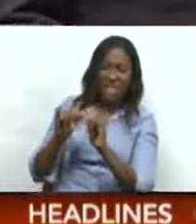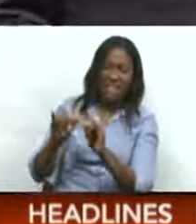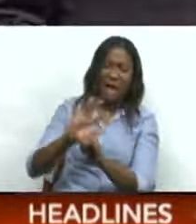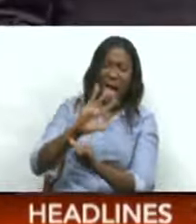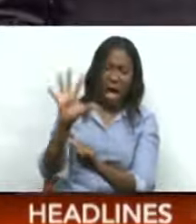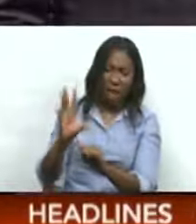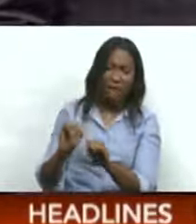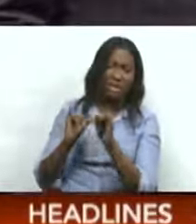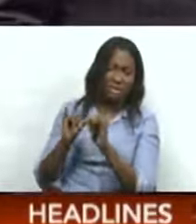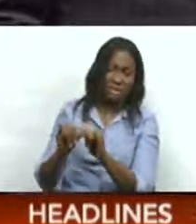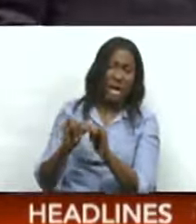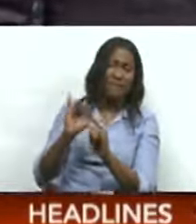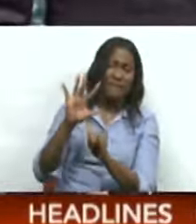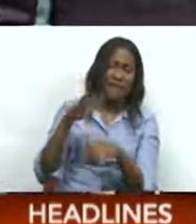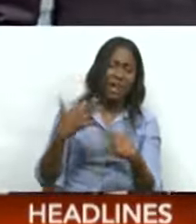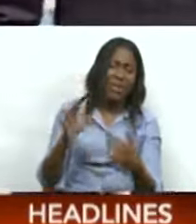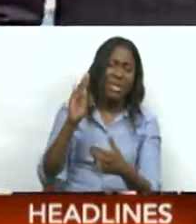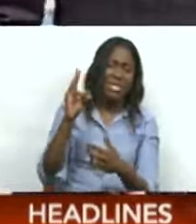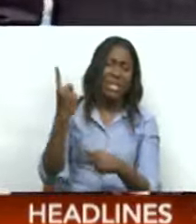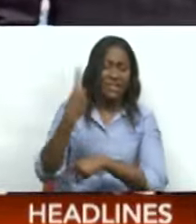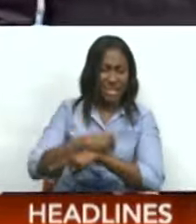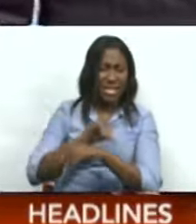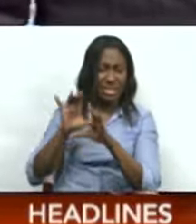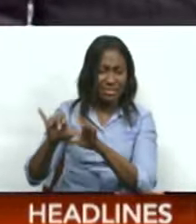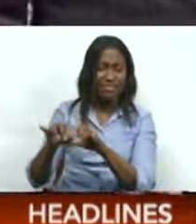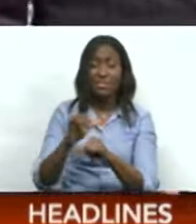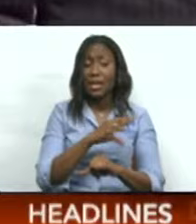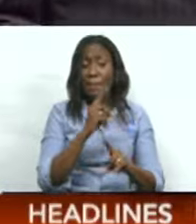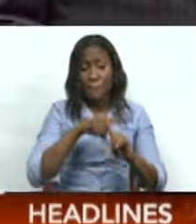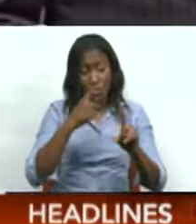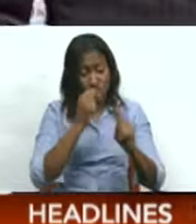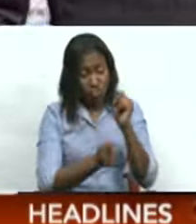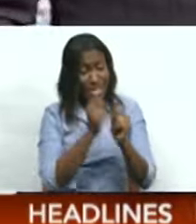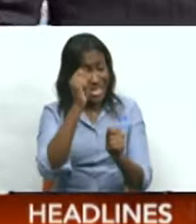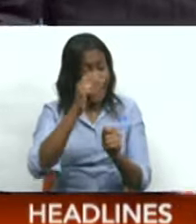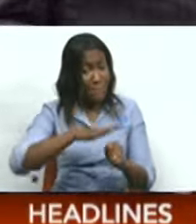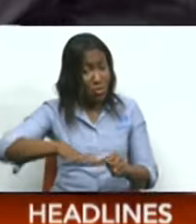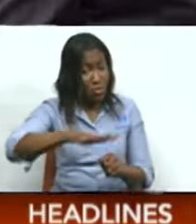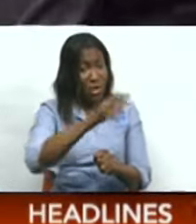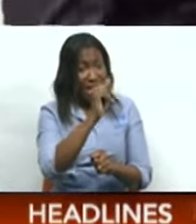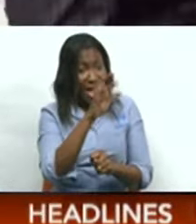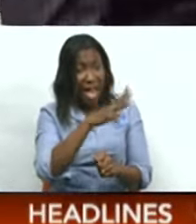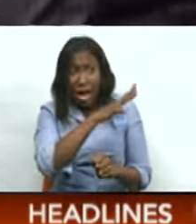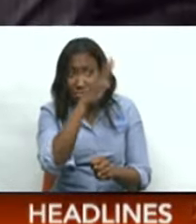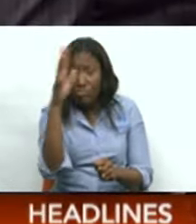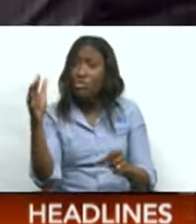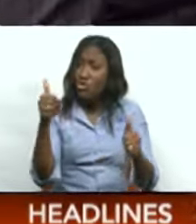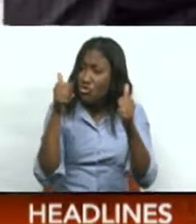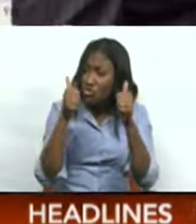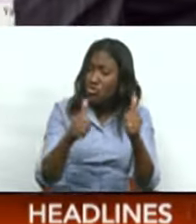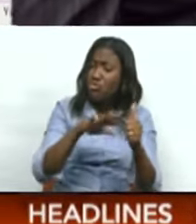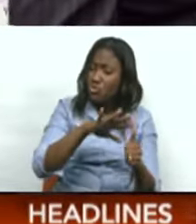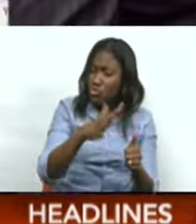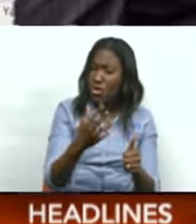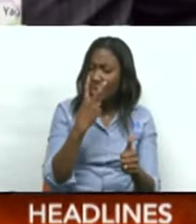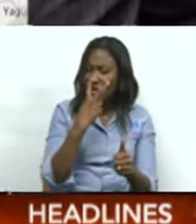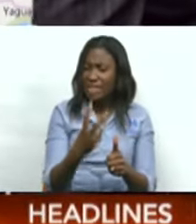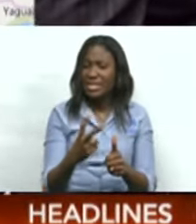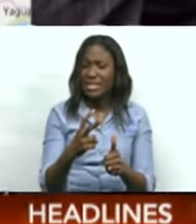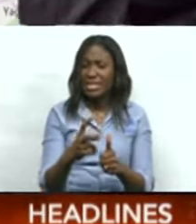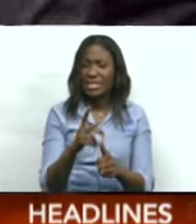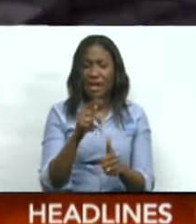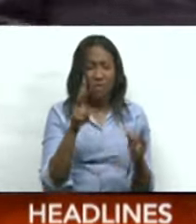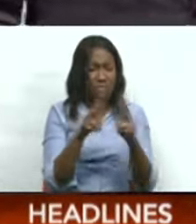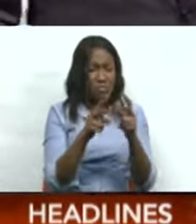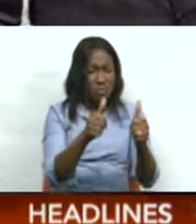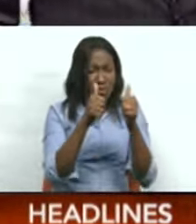staying there for the next five to seven days. Air quality across Trinidad and Tobago today varied between good and moderate levels. You can see that area of good